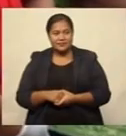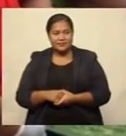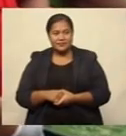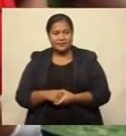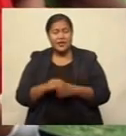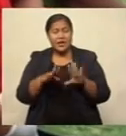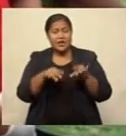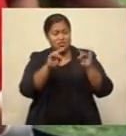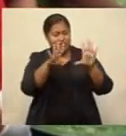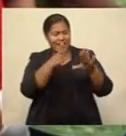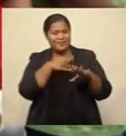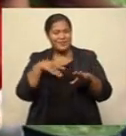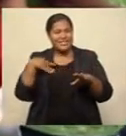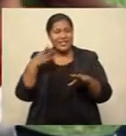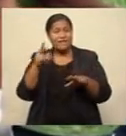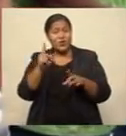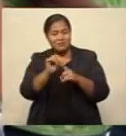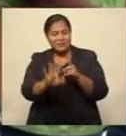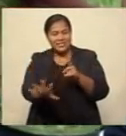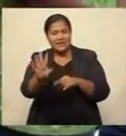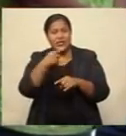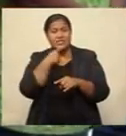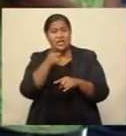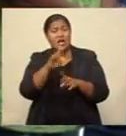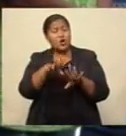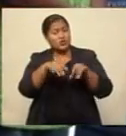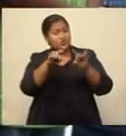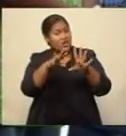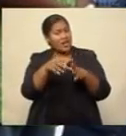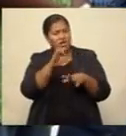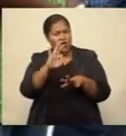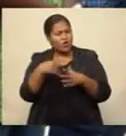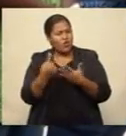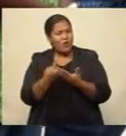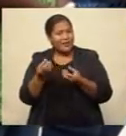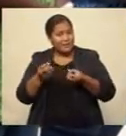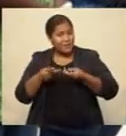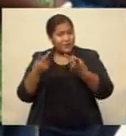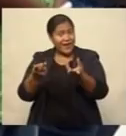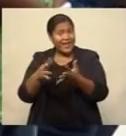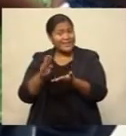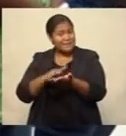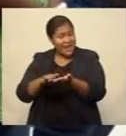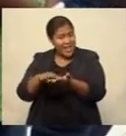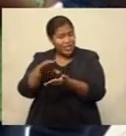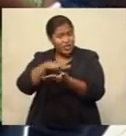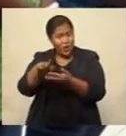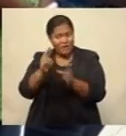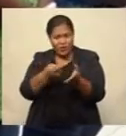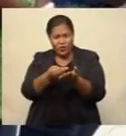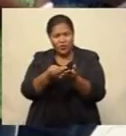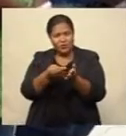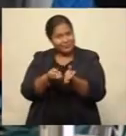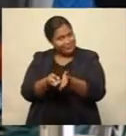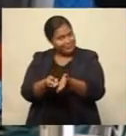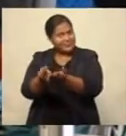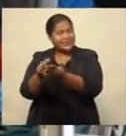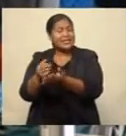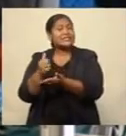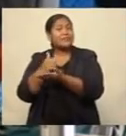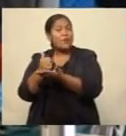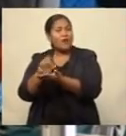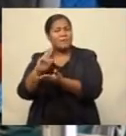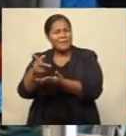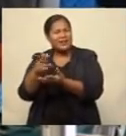Australian Minister for the Pacific says Australia is not only providing millions of dollars for relief support, but is committed to